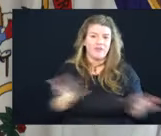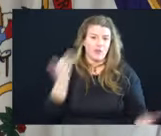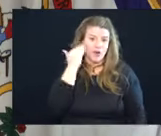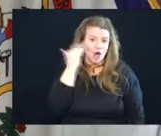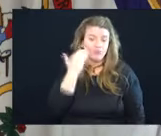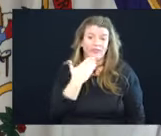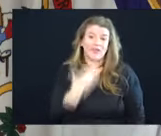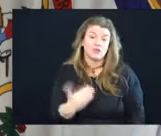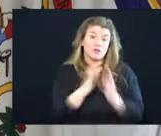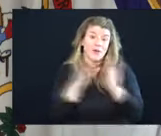Thank you so much. much. Thank